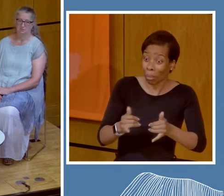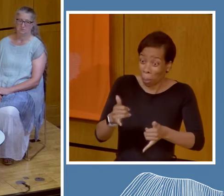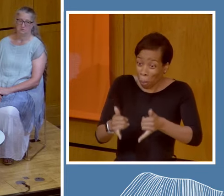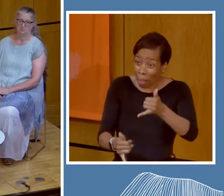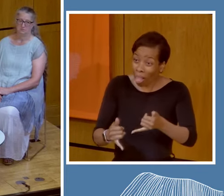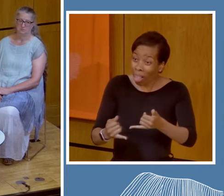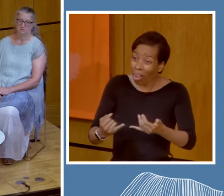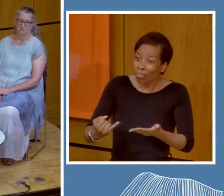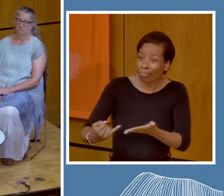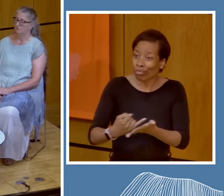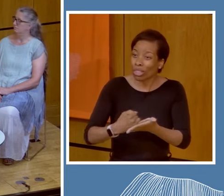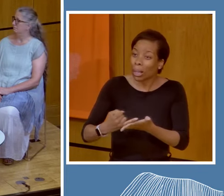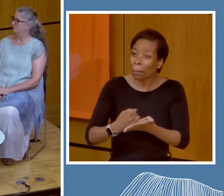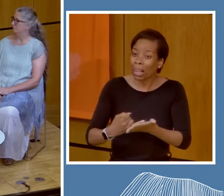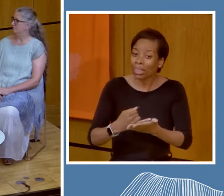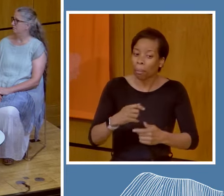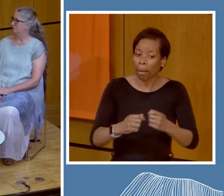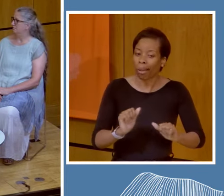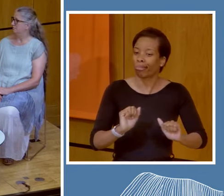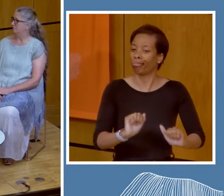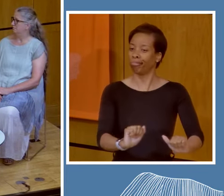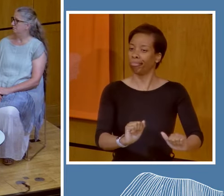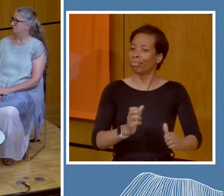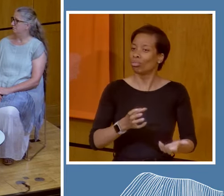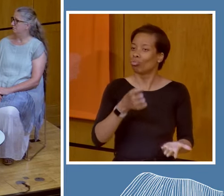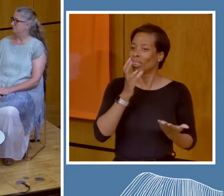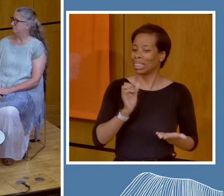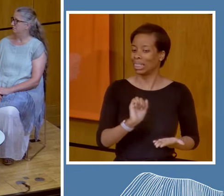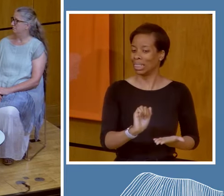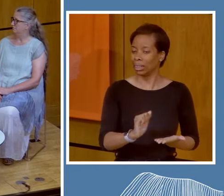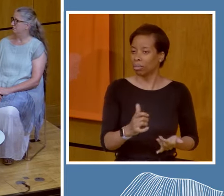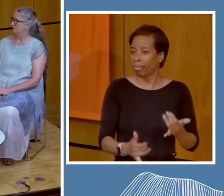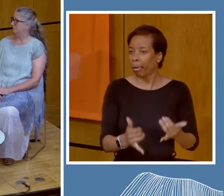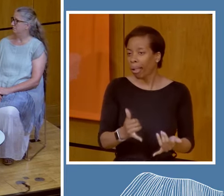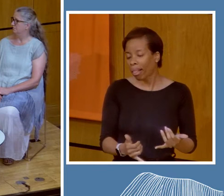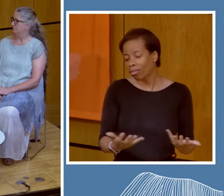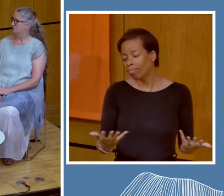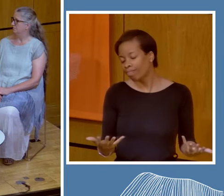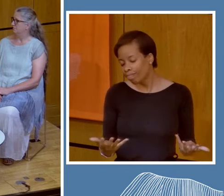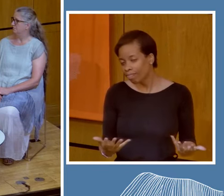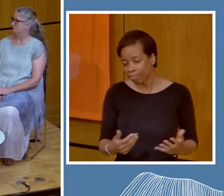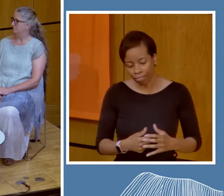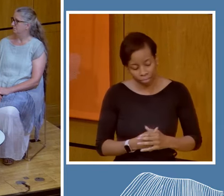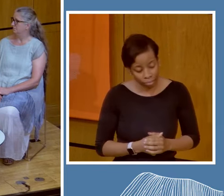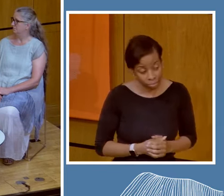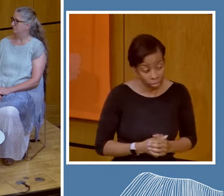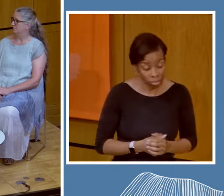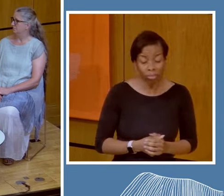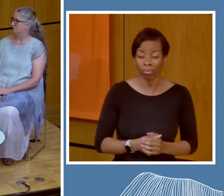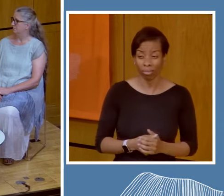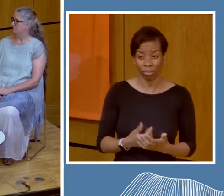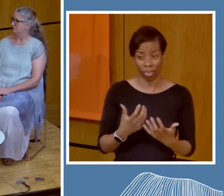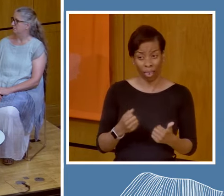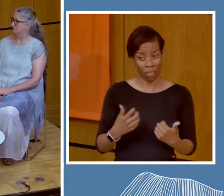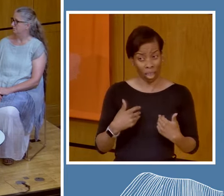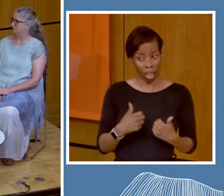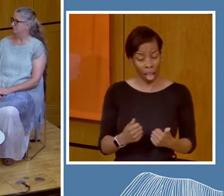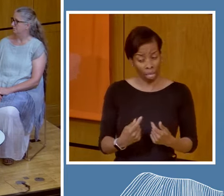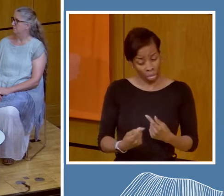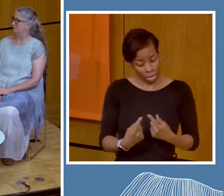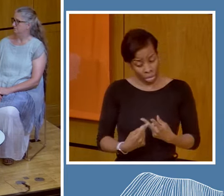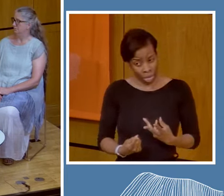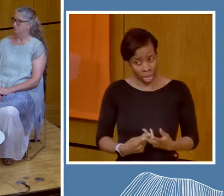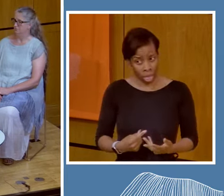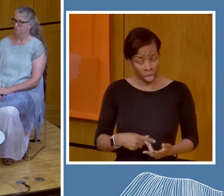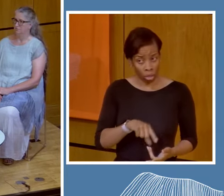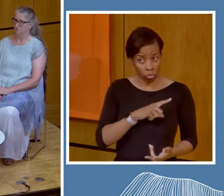situation where it's not only the health impacts from the potential toxicants, but it's the health impacts from the loss of